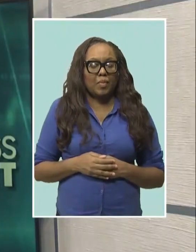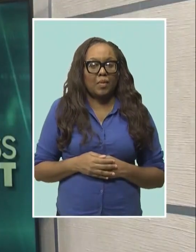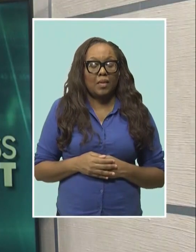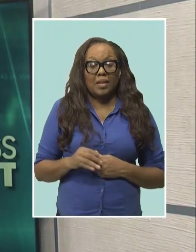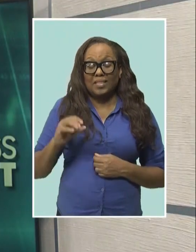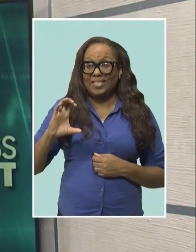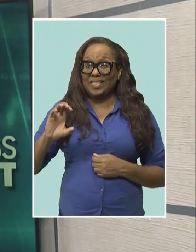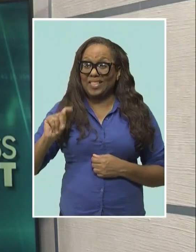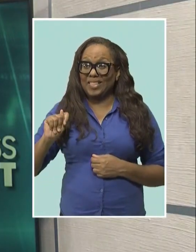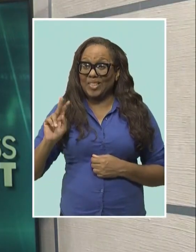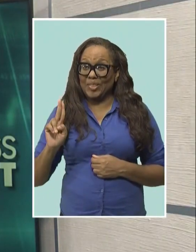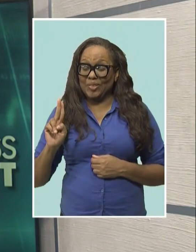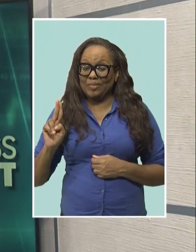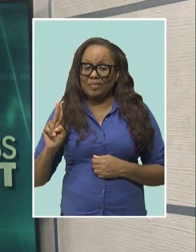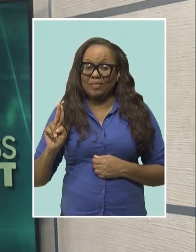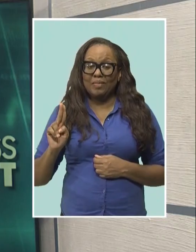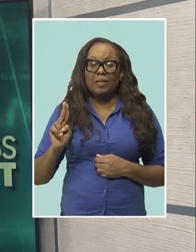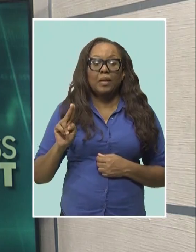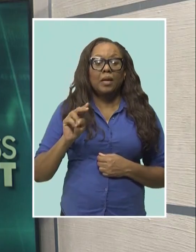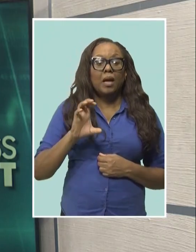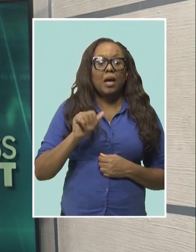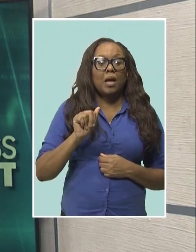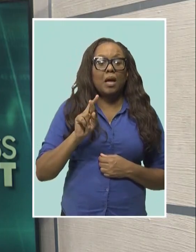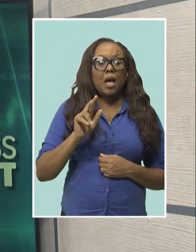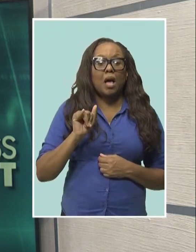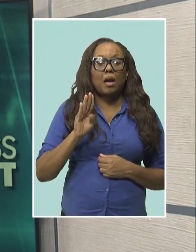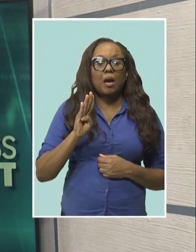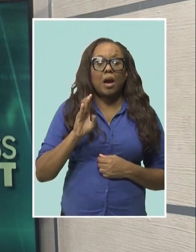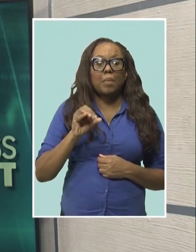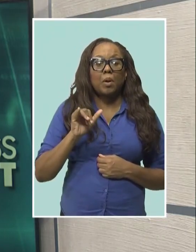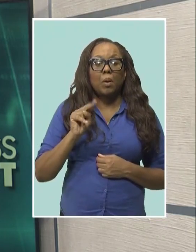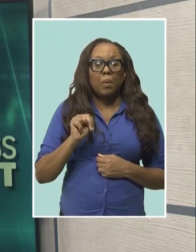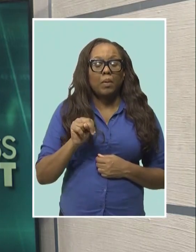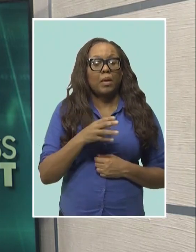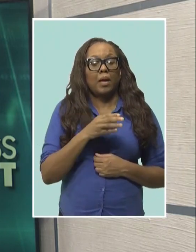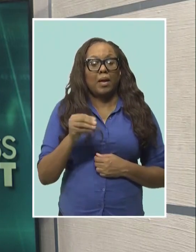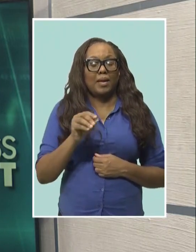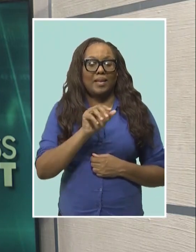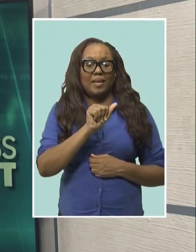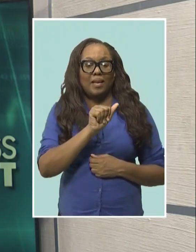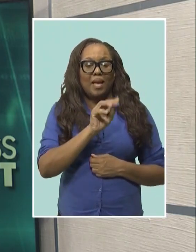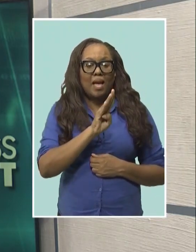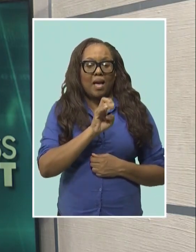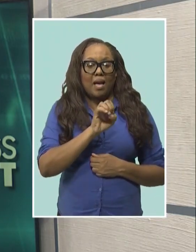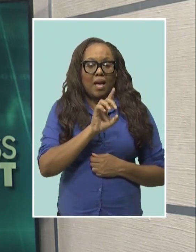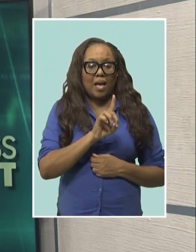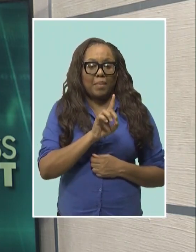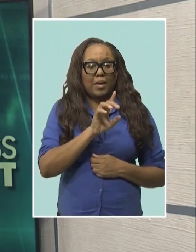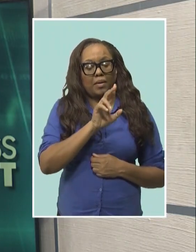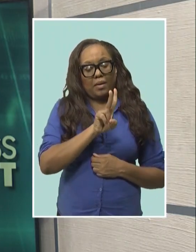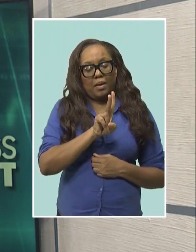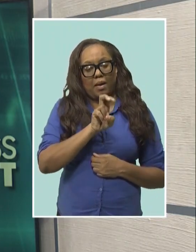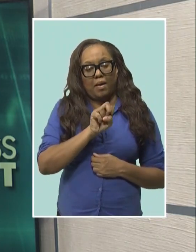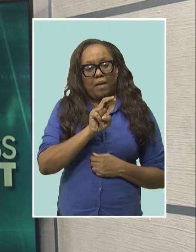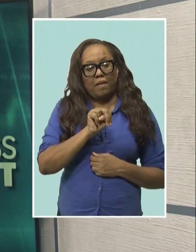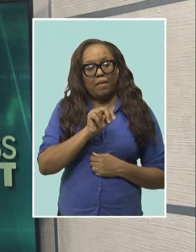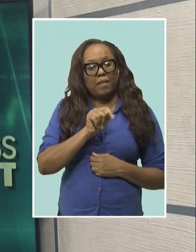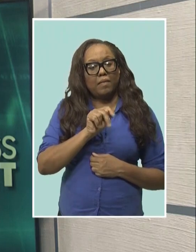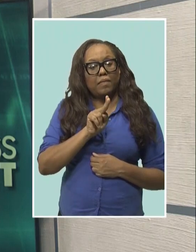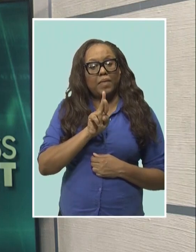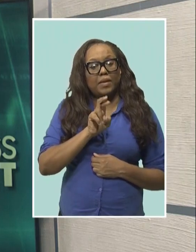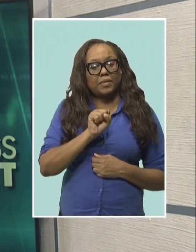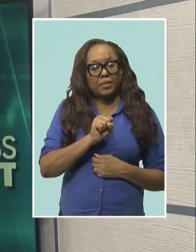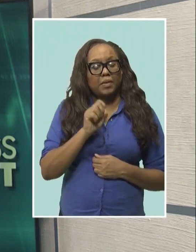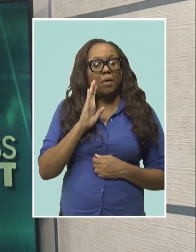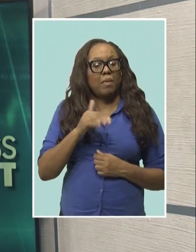The CTU, in collaboration with CaribCoin and Abed Ventures, is set to host a webinar to explore the potential